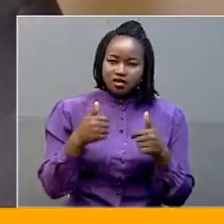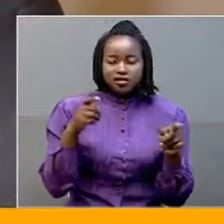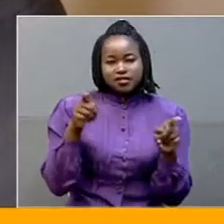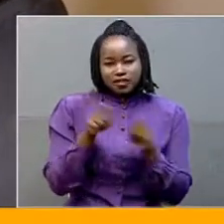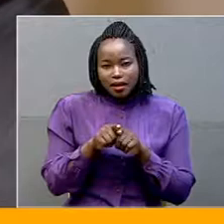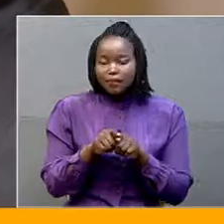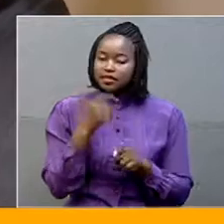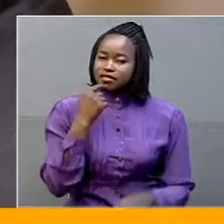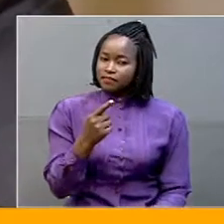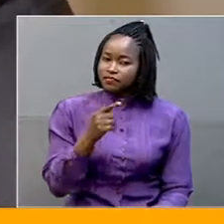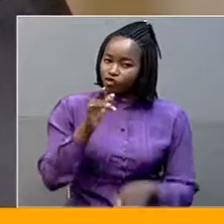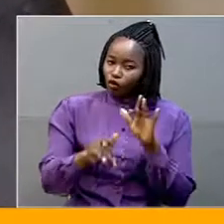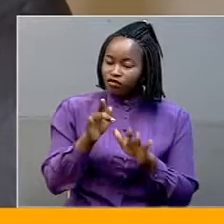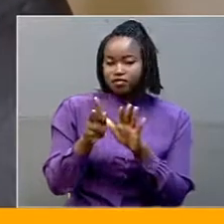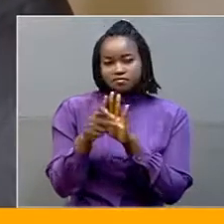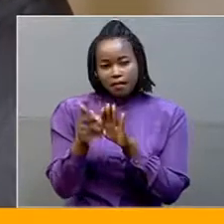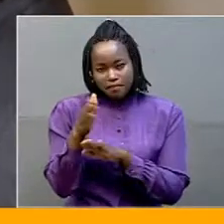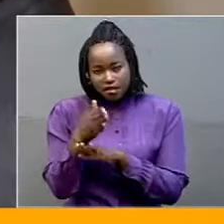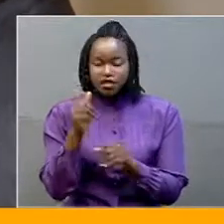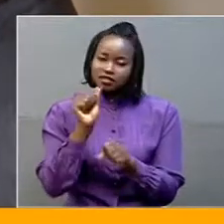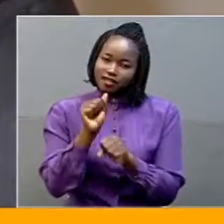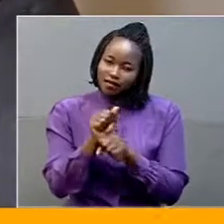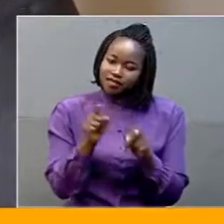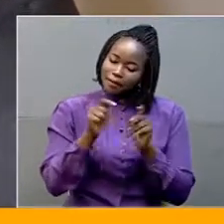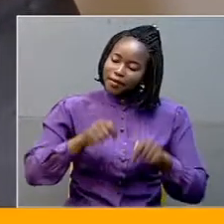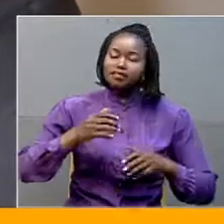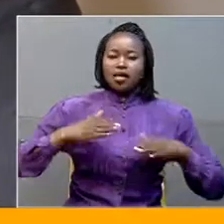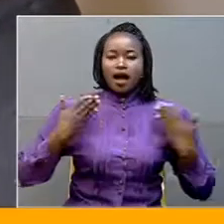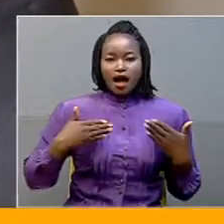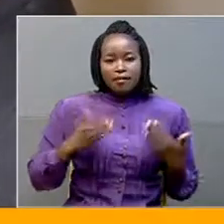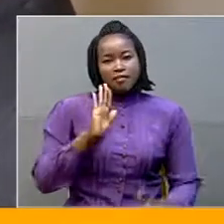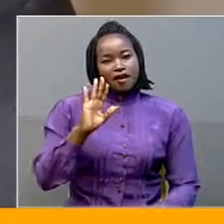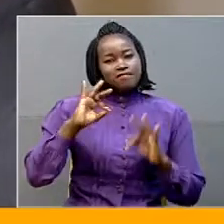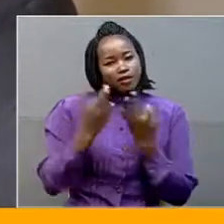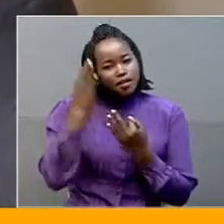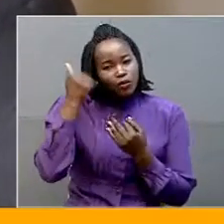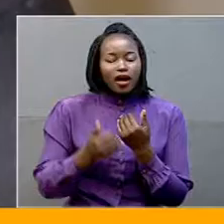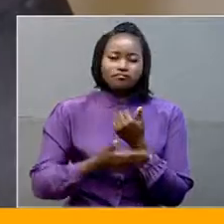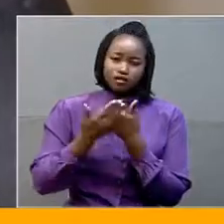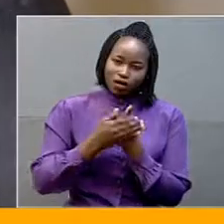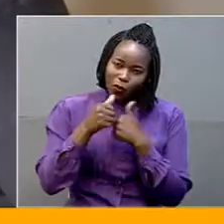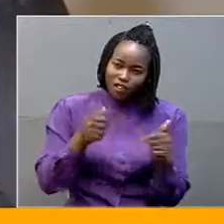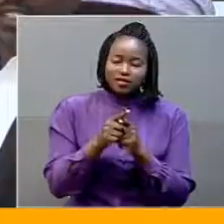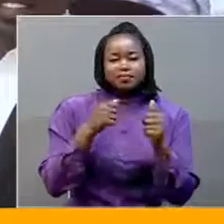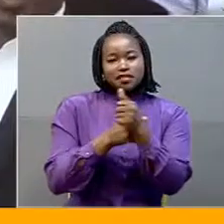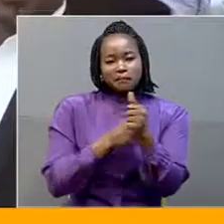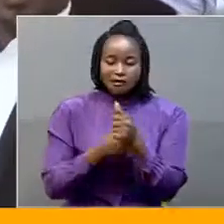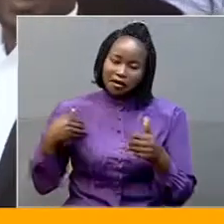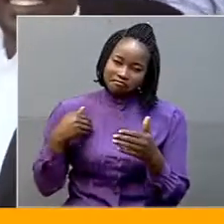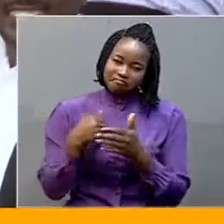also said the Office of the Prime Minister staff should be grateful to their families for taking care and supporting them.